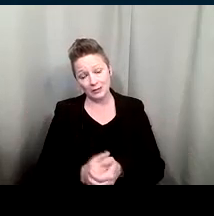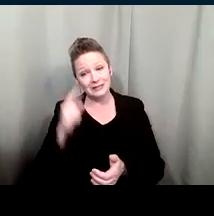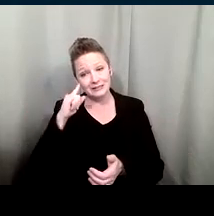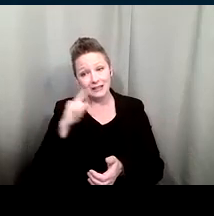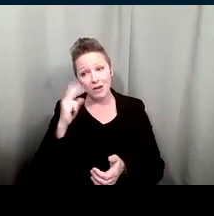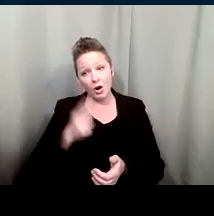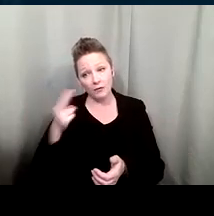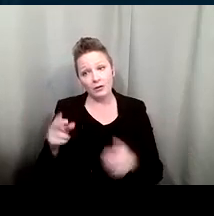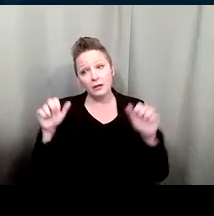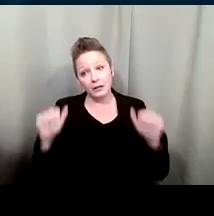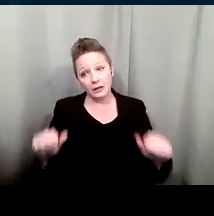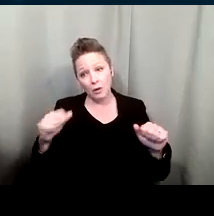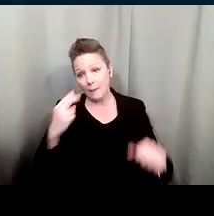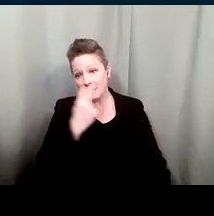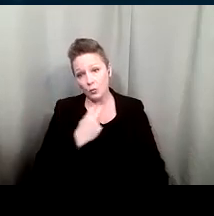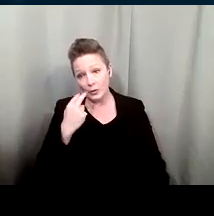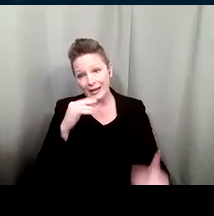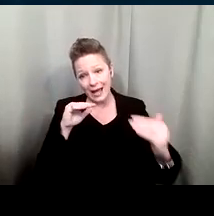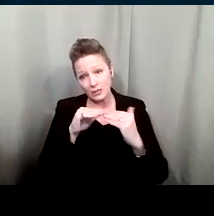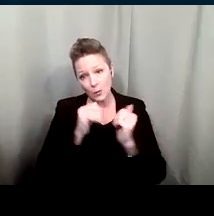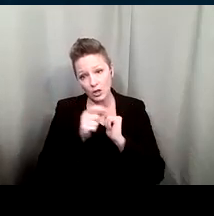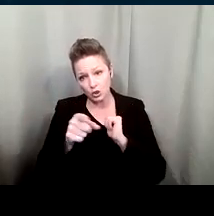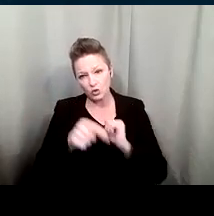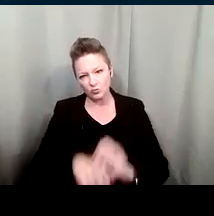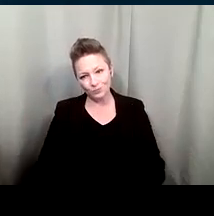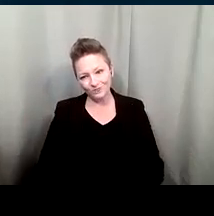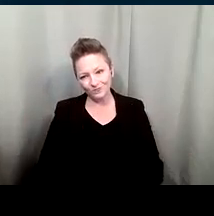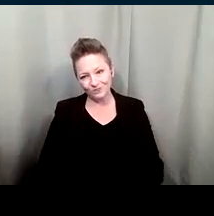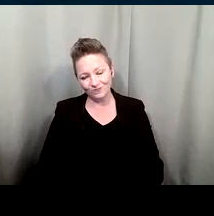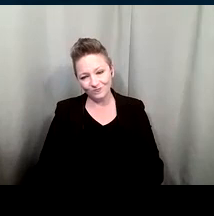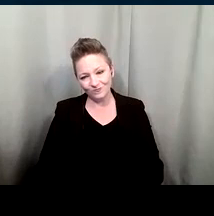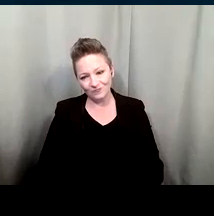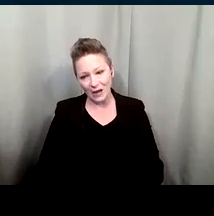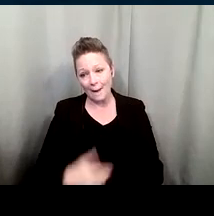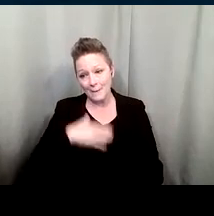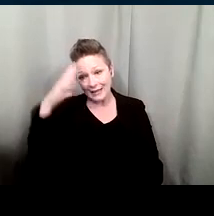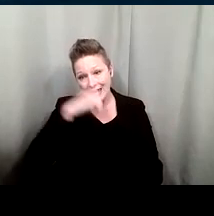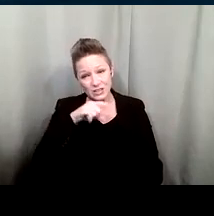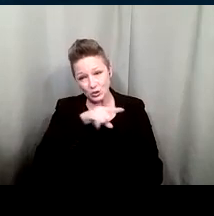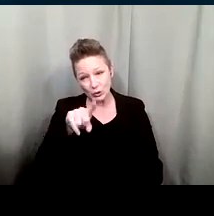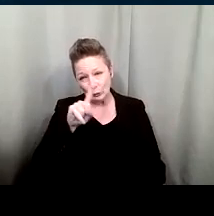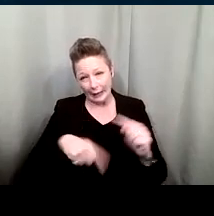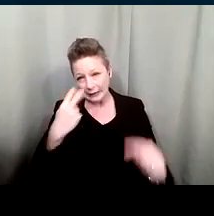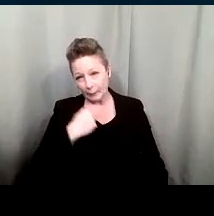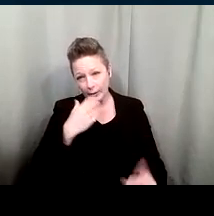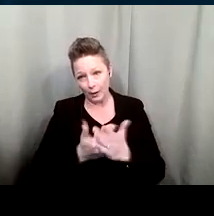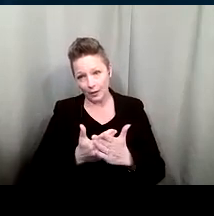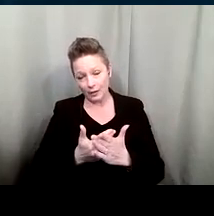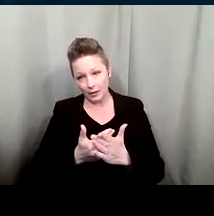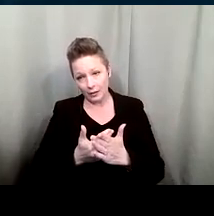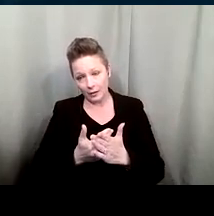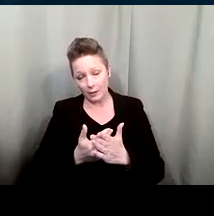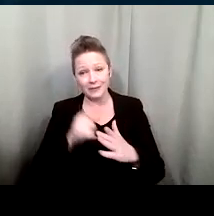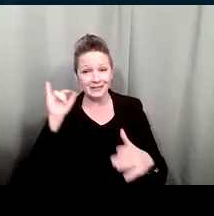can probably lip read about as well as you've done. And my guess is you're not great lip readers either. Because it is a